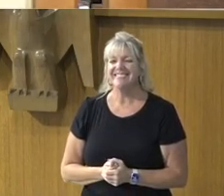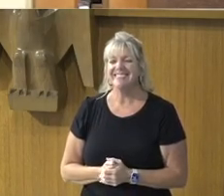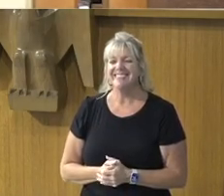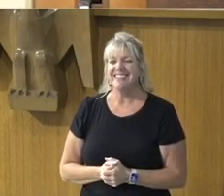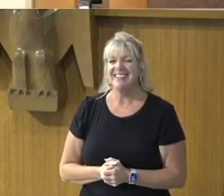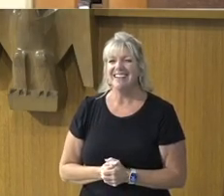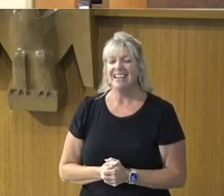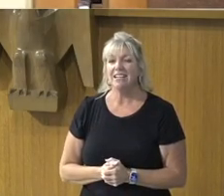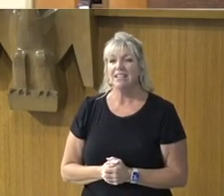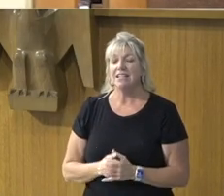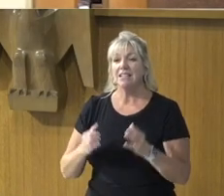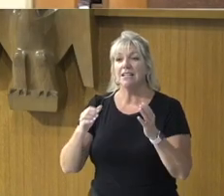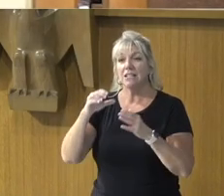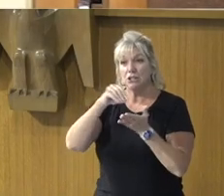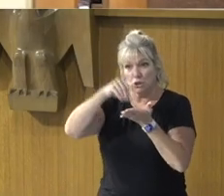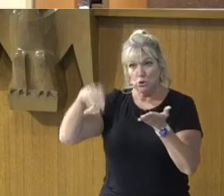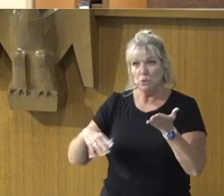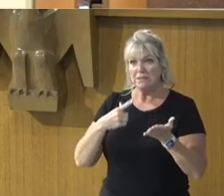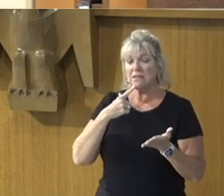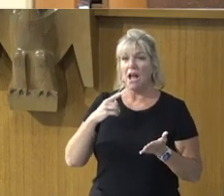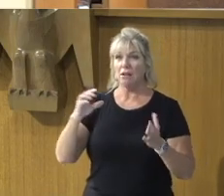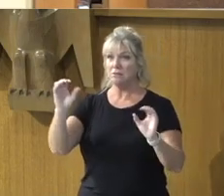Oh, nothing, sir,